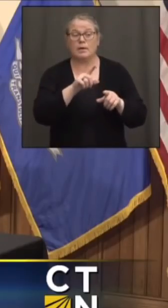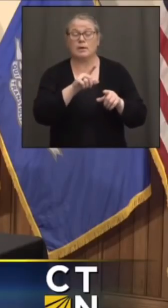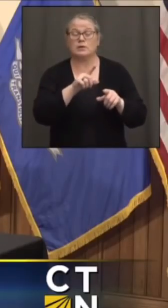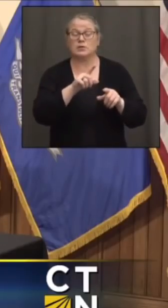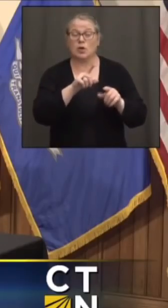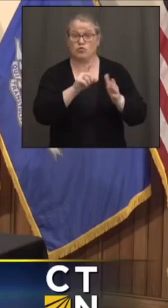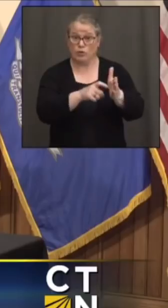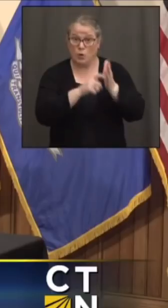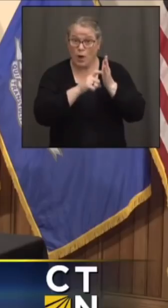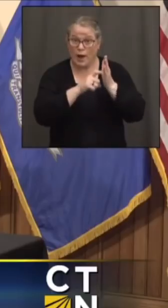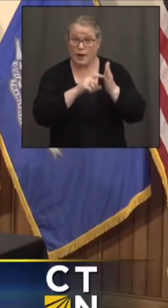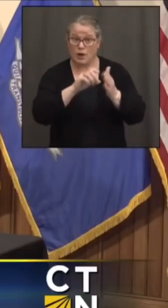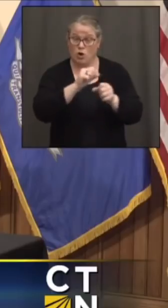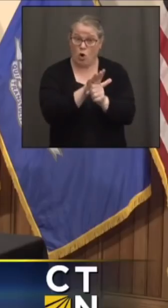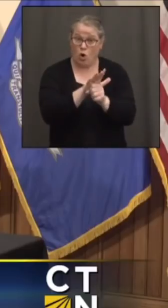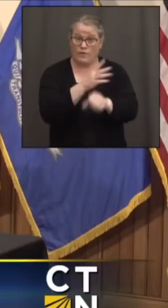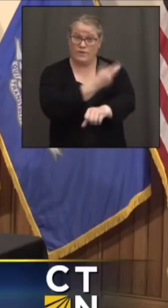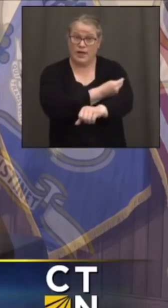COVID vaccinations for schools?